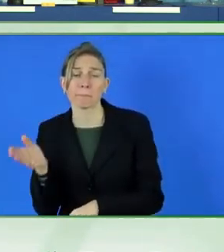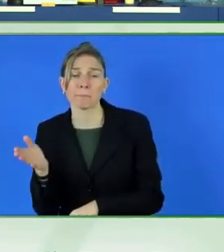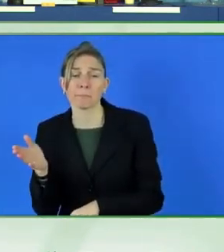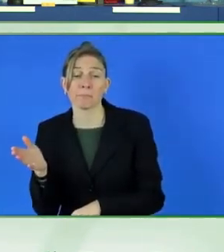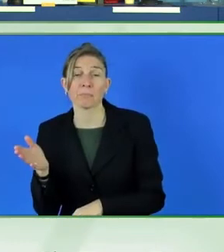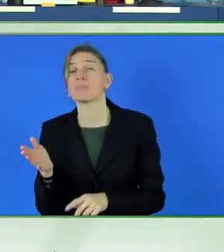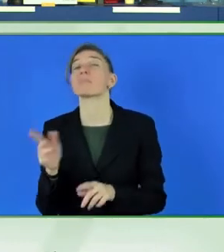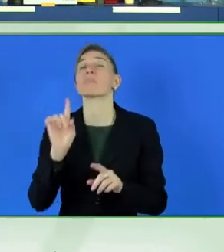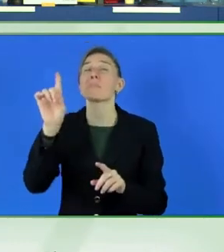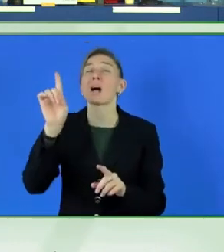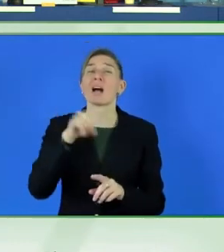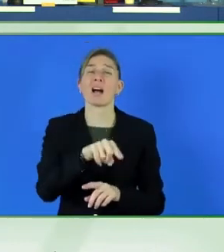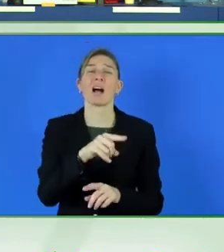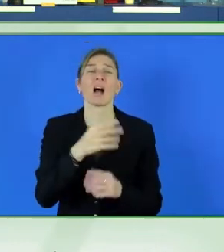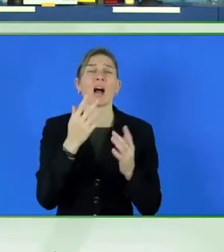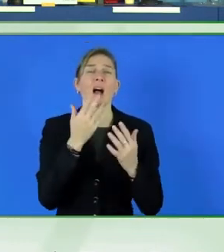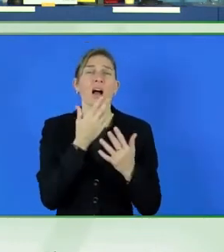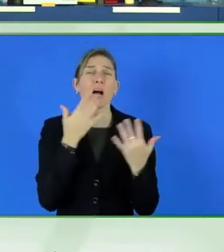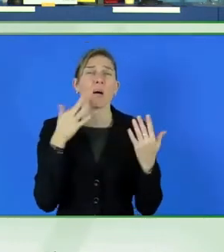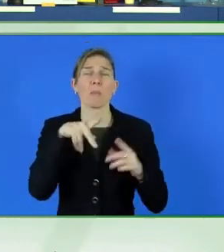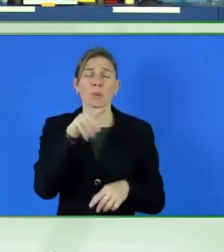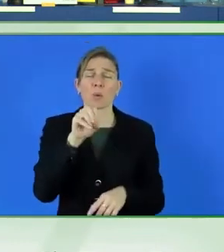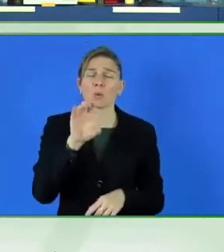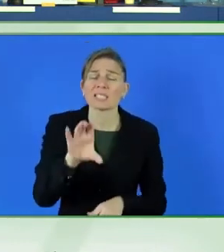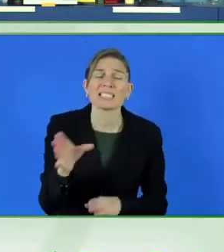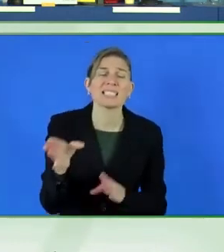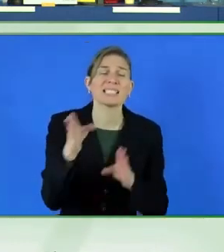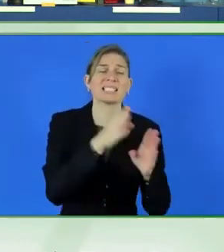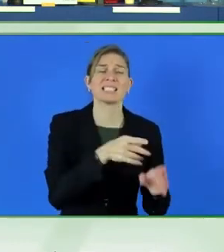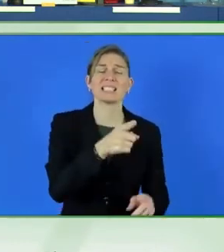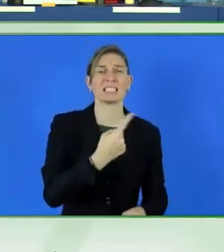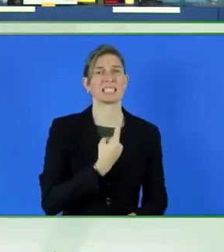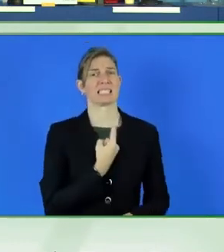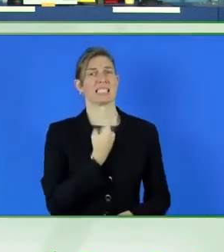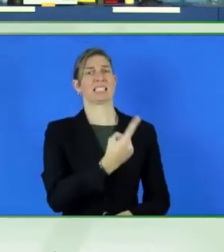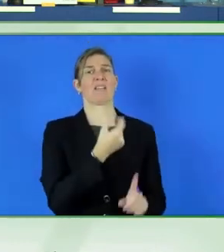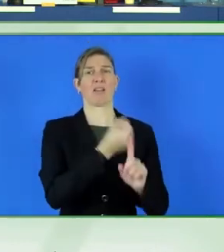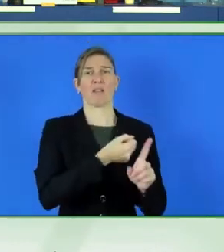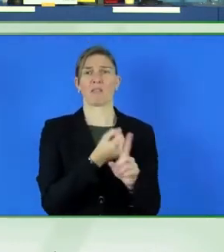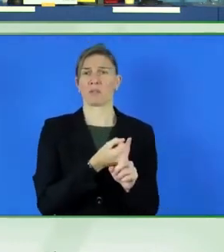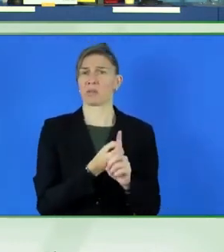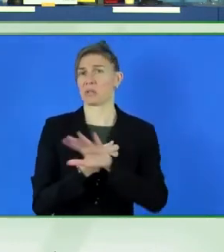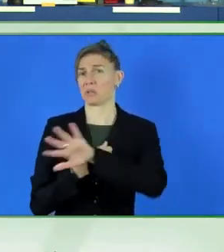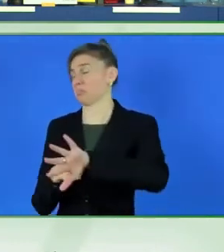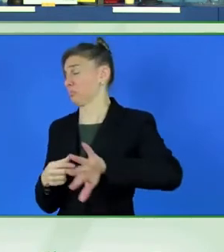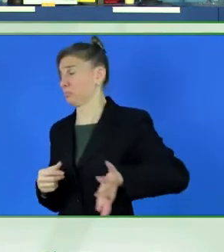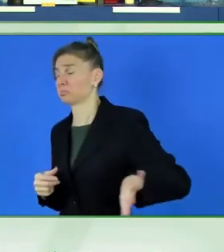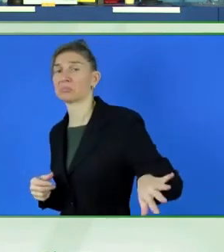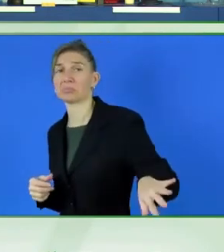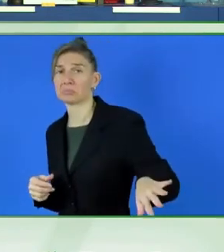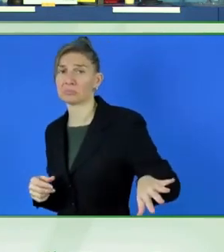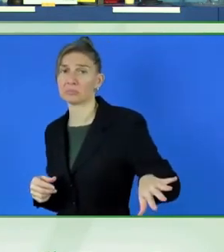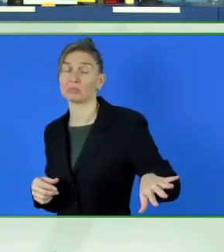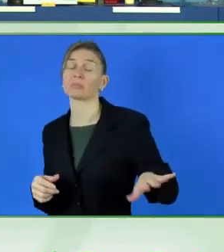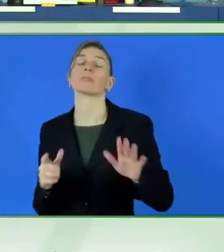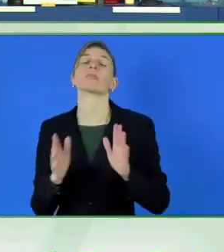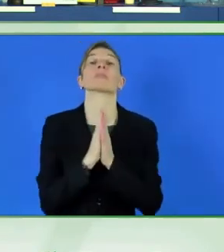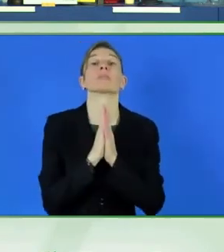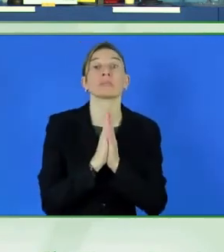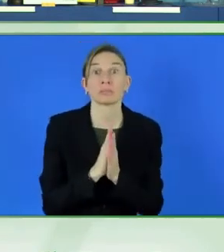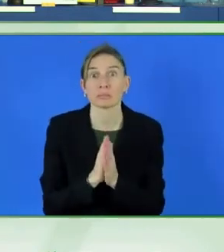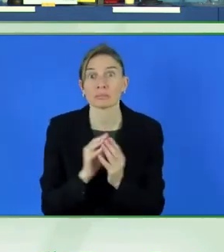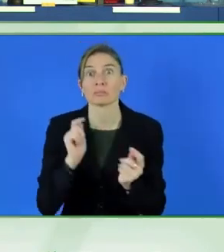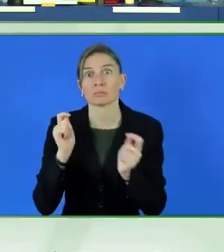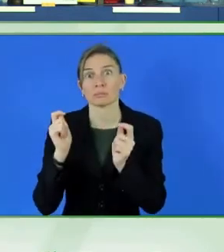Almost no space for the self-advocate. Thankfully, that is changing. And we heard from